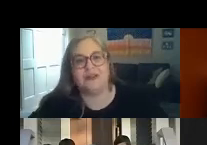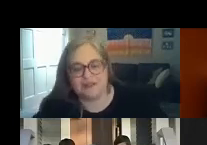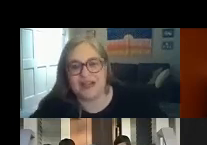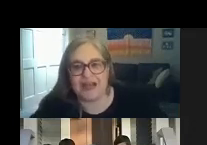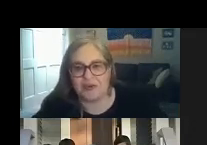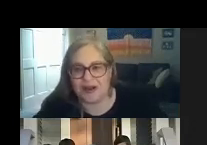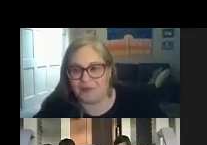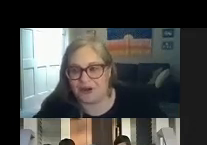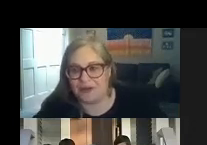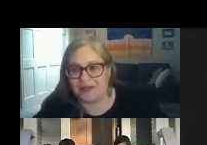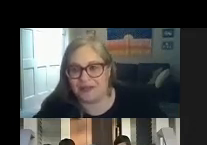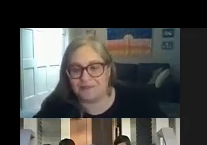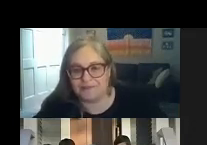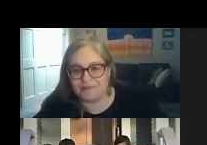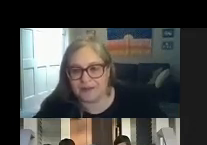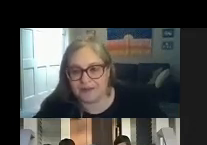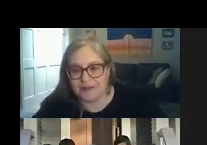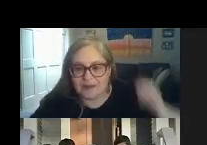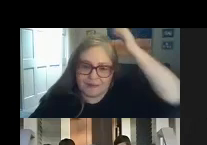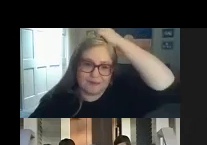that goal if he had a one-on-one with him